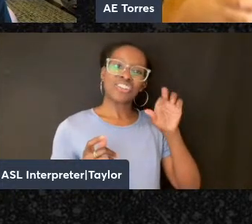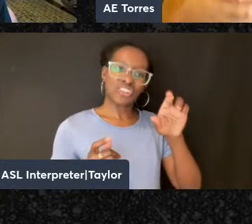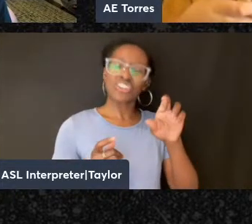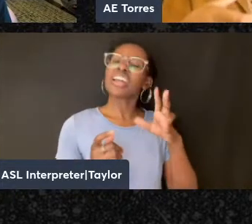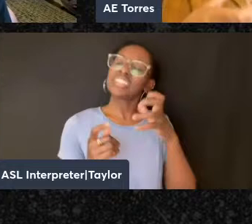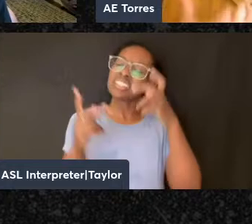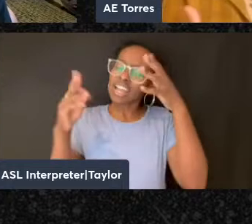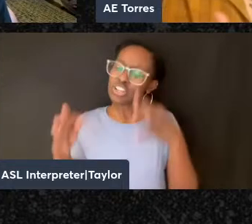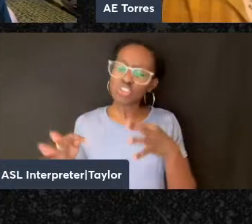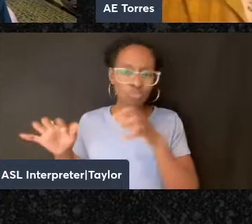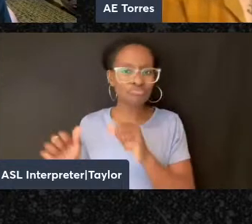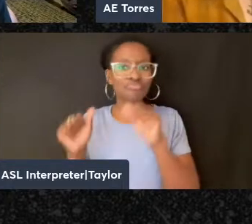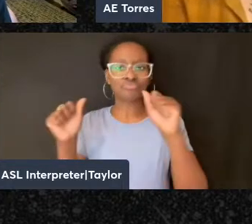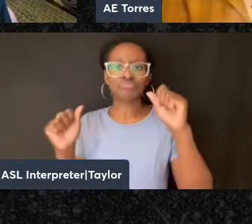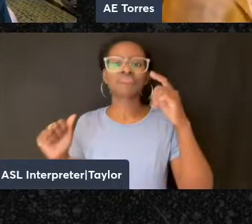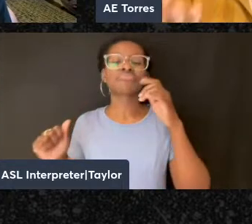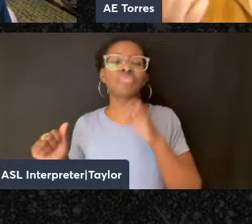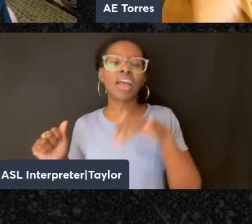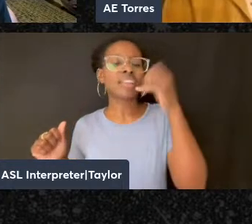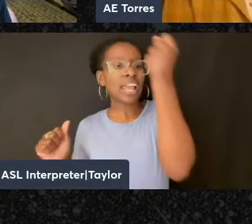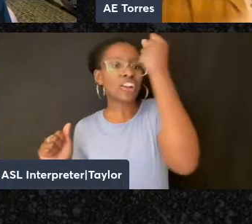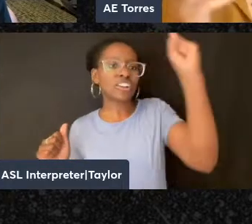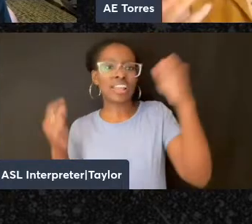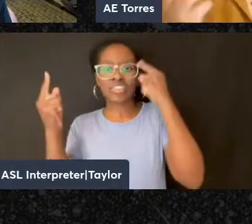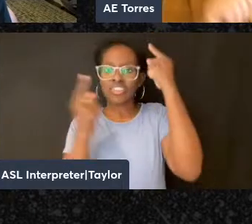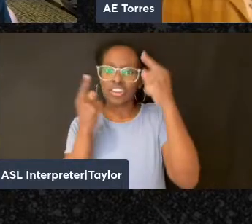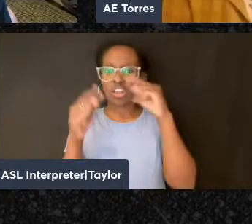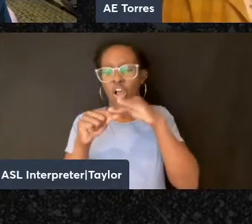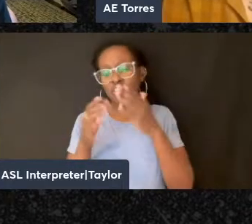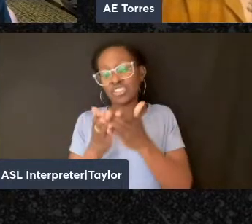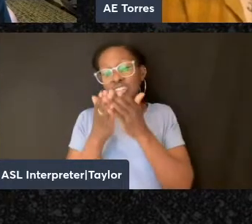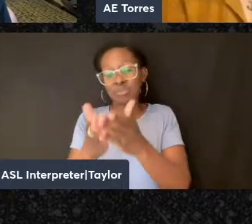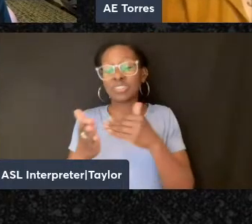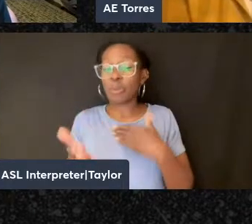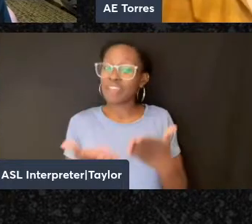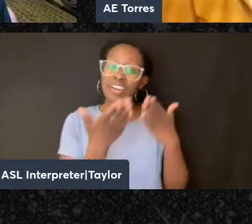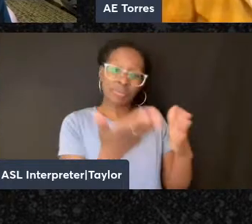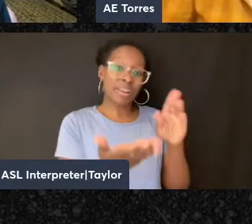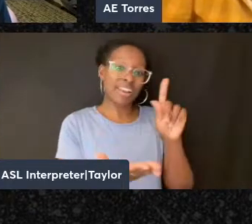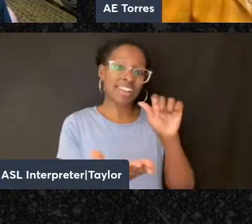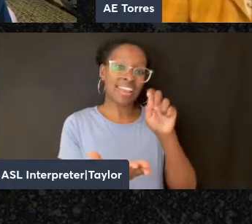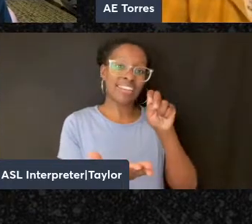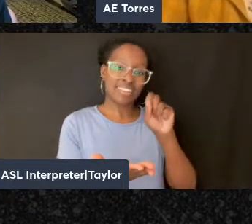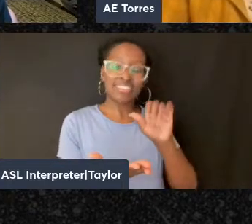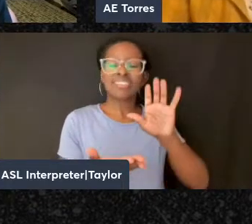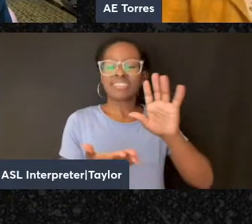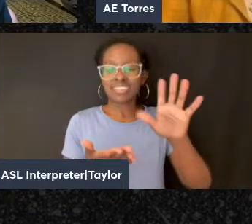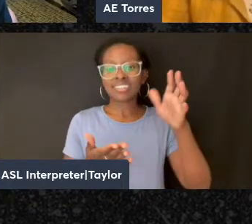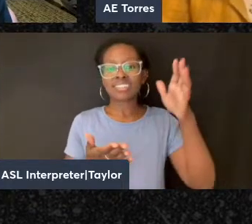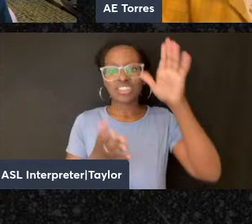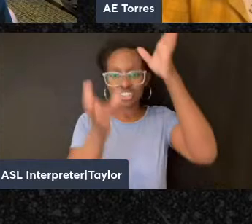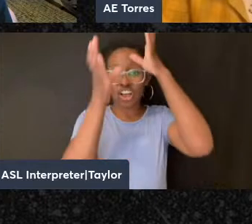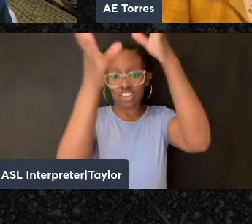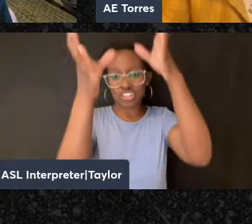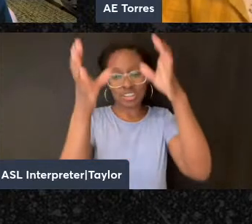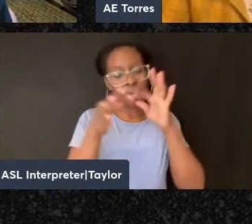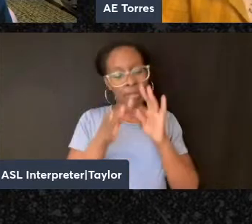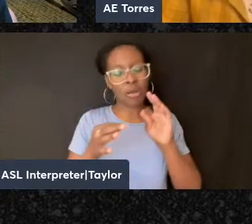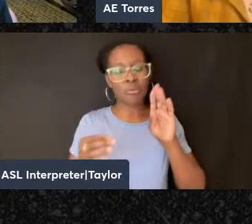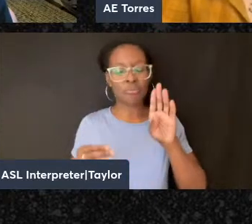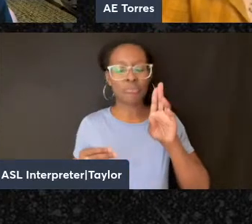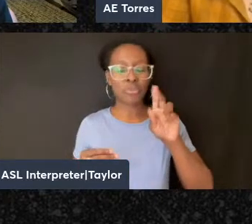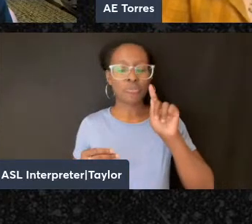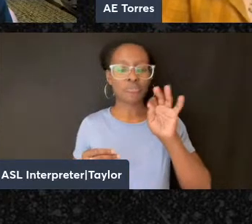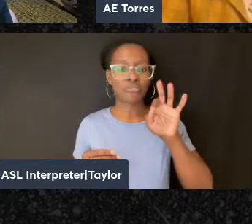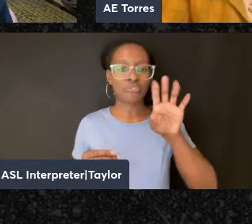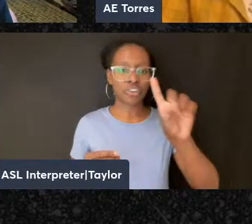this carceral ship. So I recommend Kenyon's scholarship as well on the Buford. Well, and I just want to